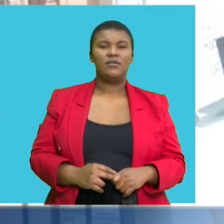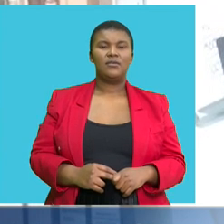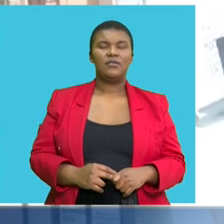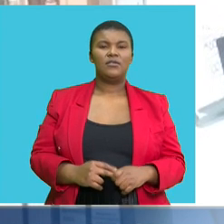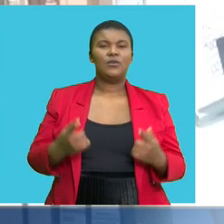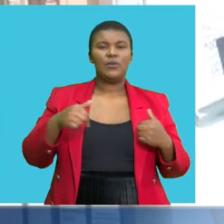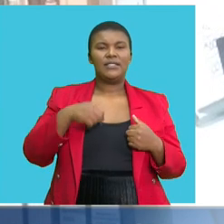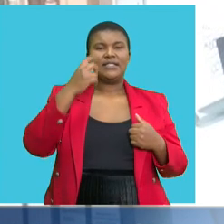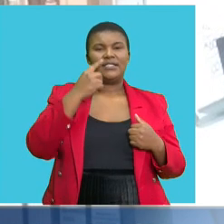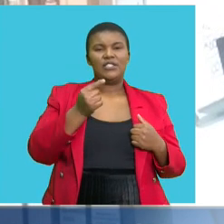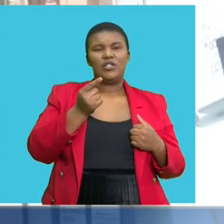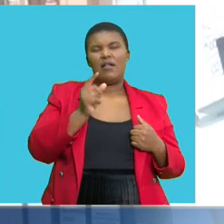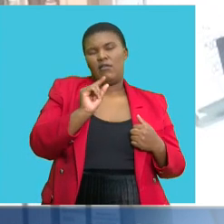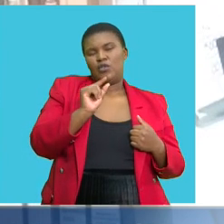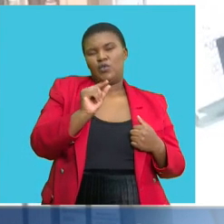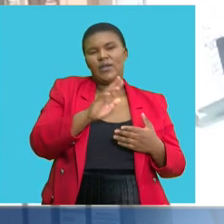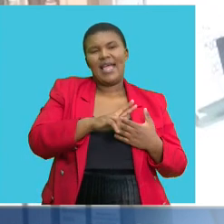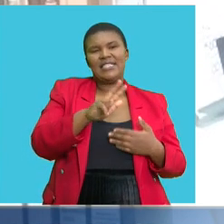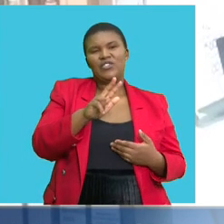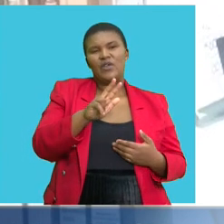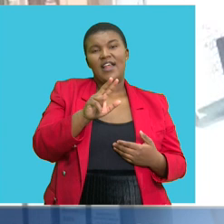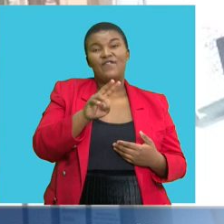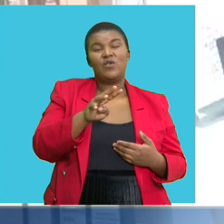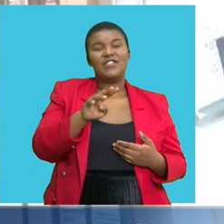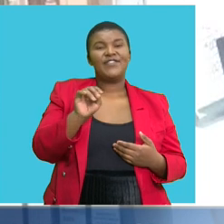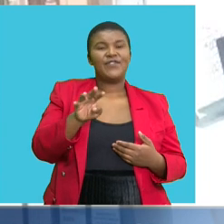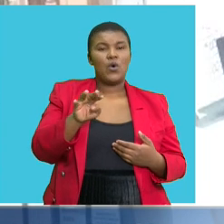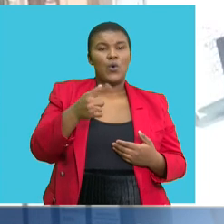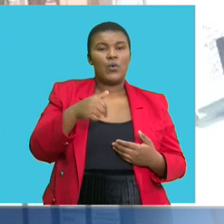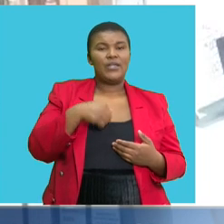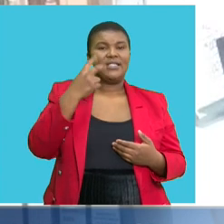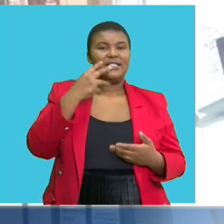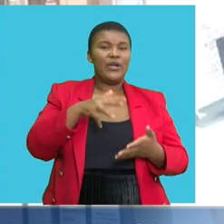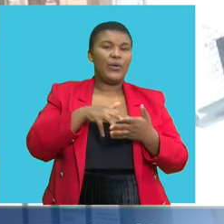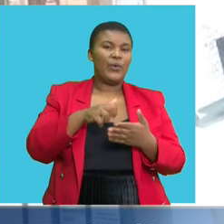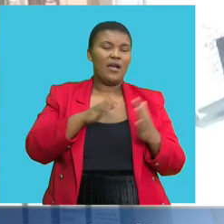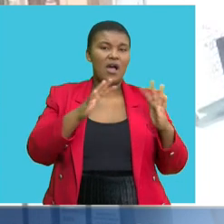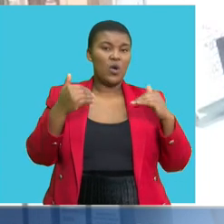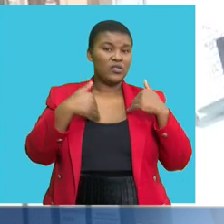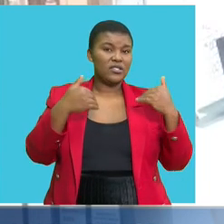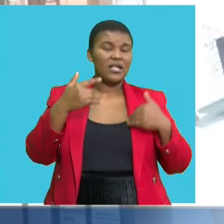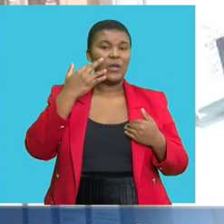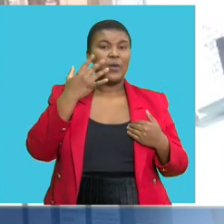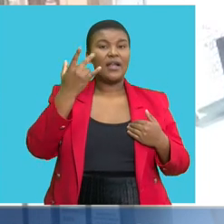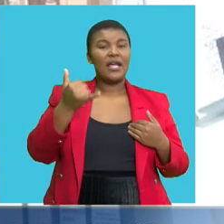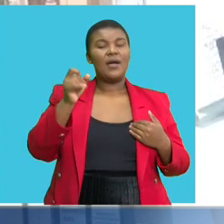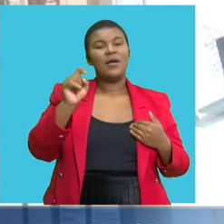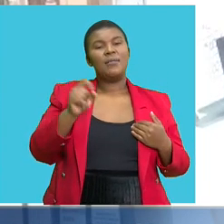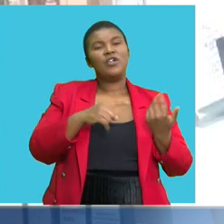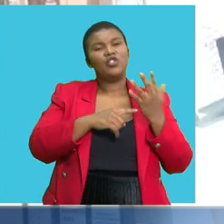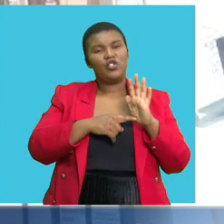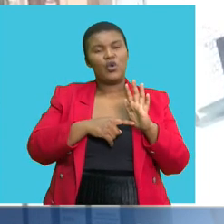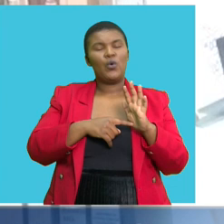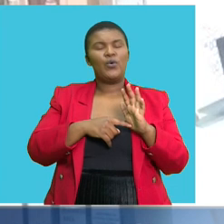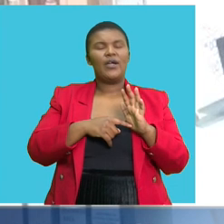18.54, significantly weaker than where we started the day. It is a factor or it is